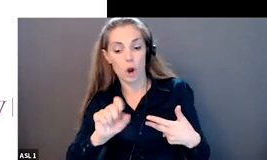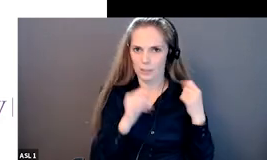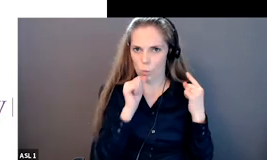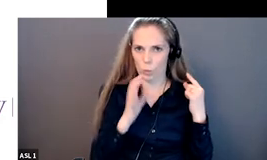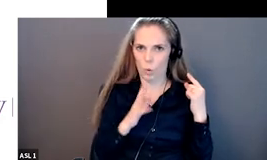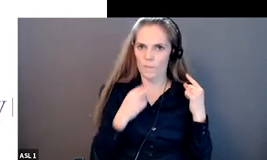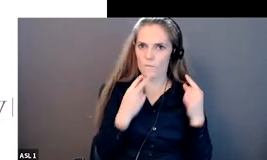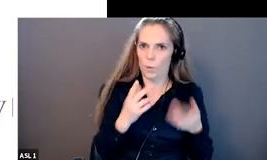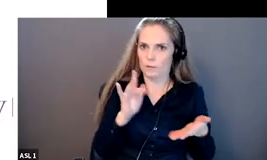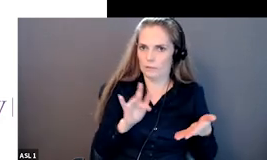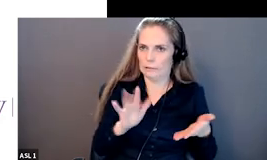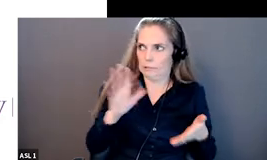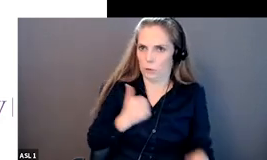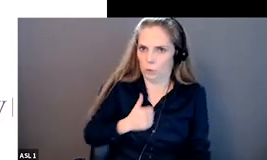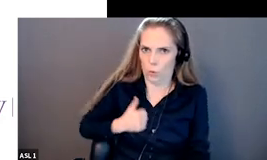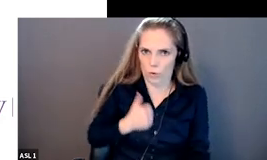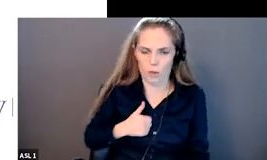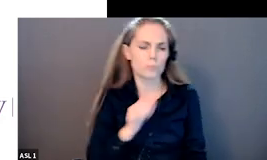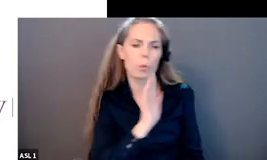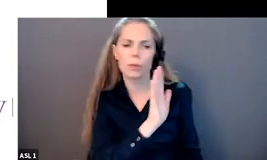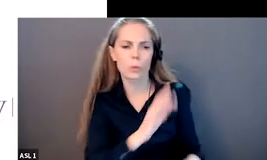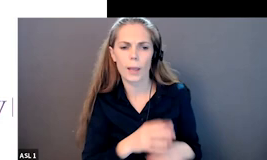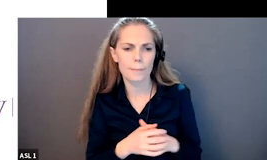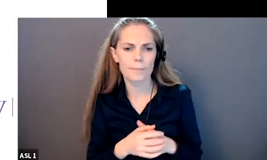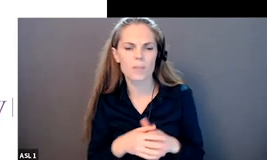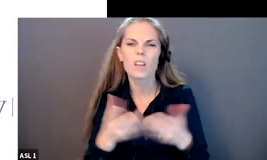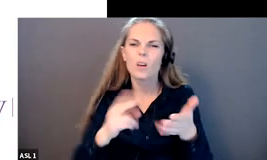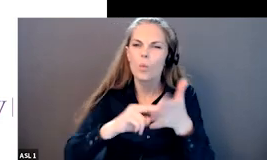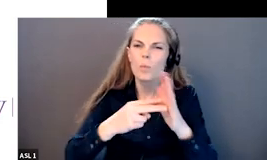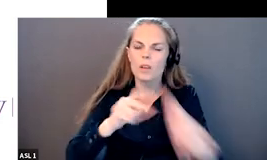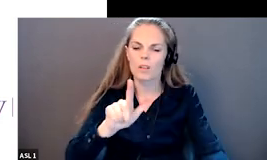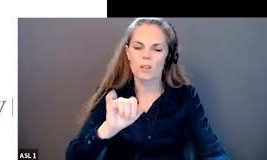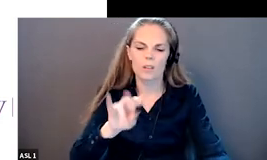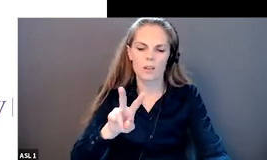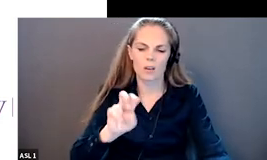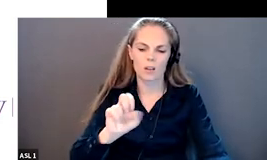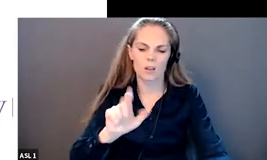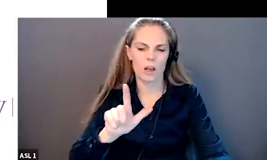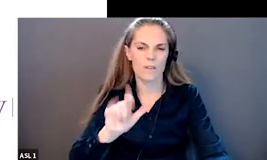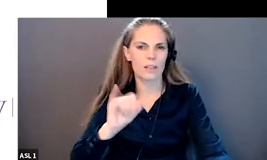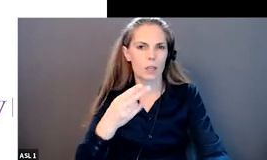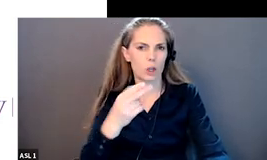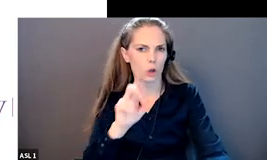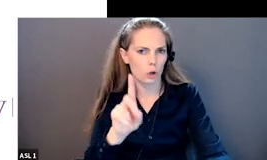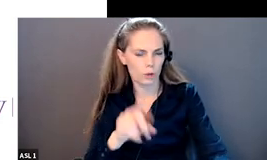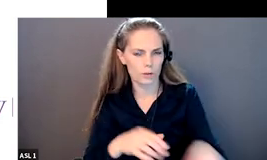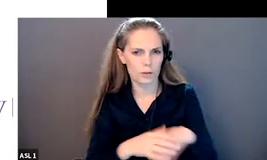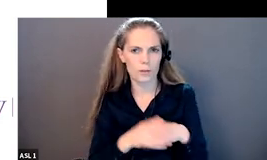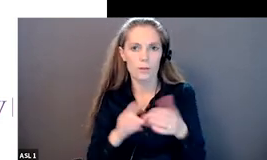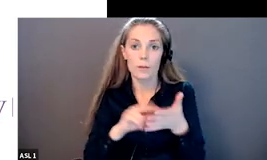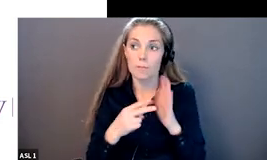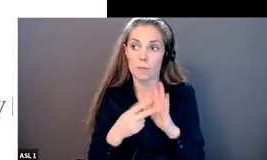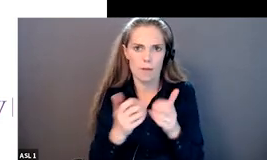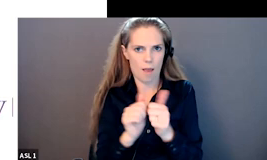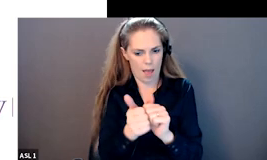so what do we mean by livelihoods livelihoods are the means by which we make a living which is